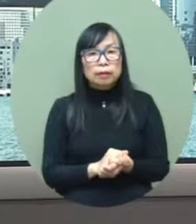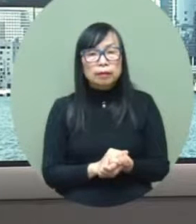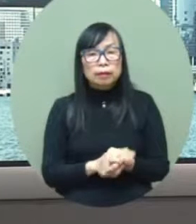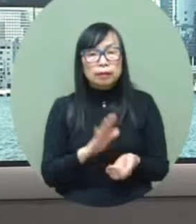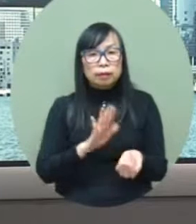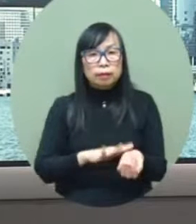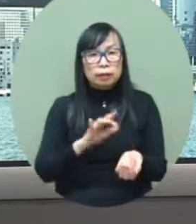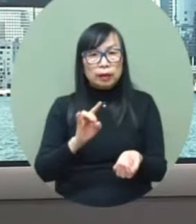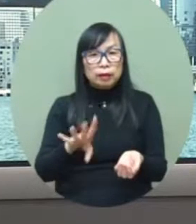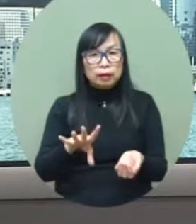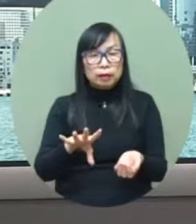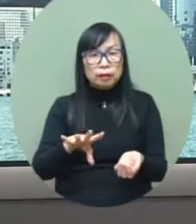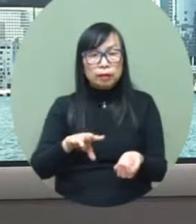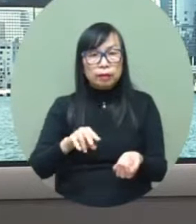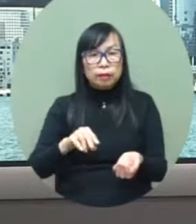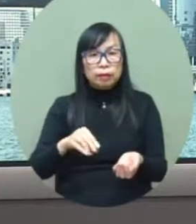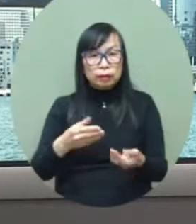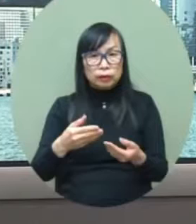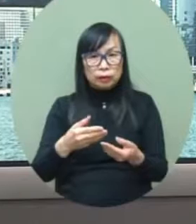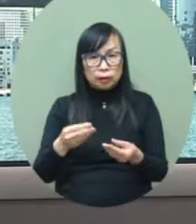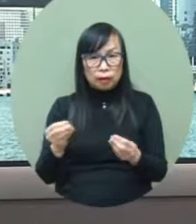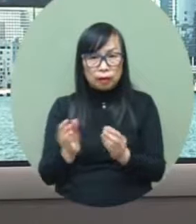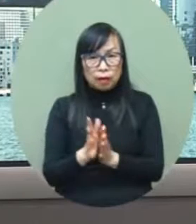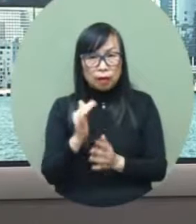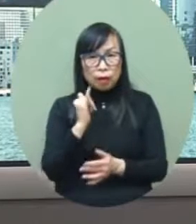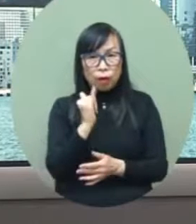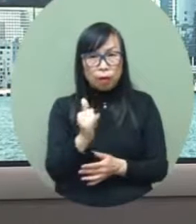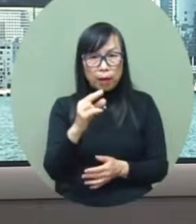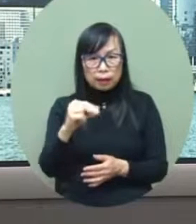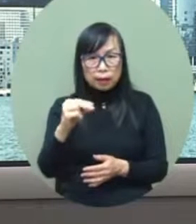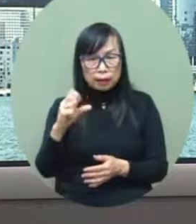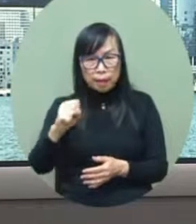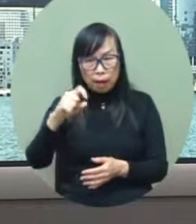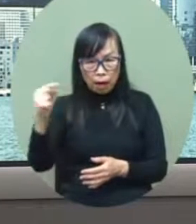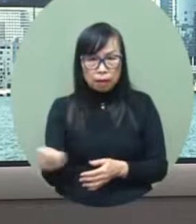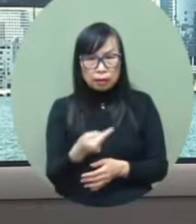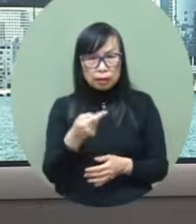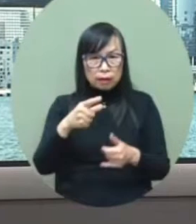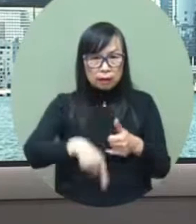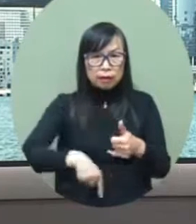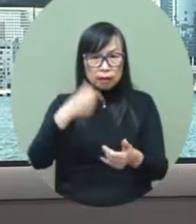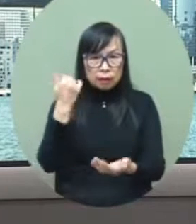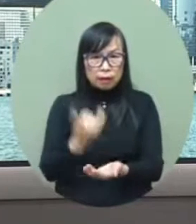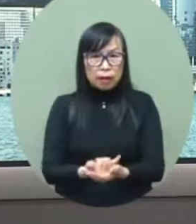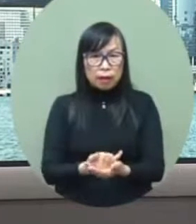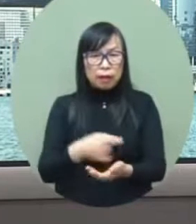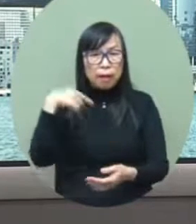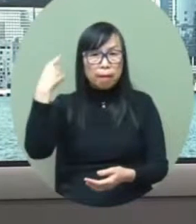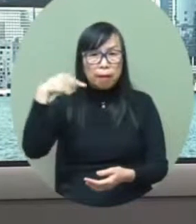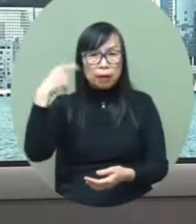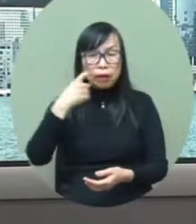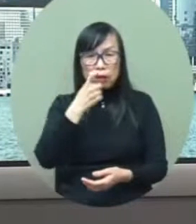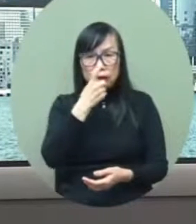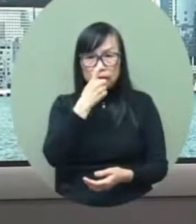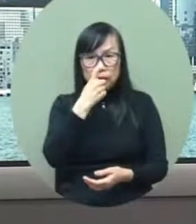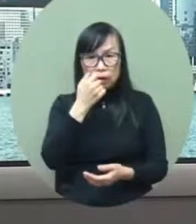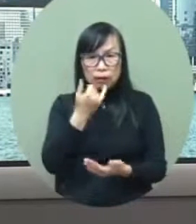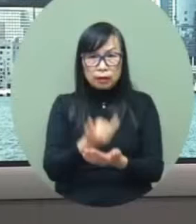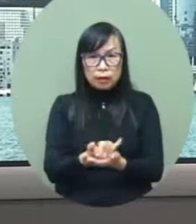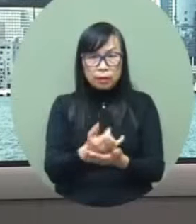a new disease a new virus it um caused um